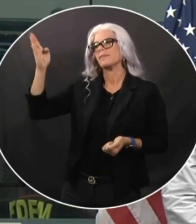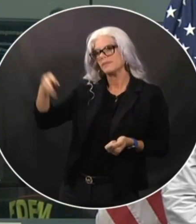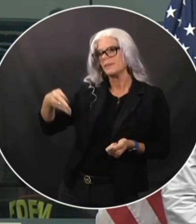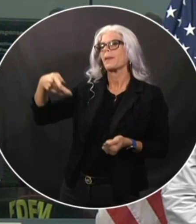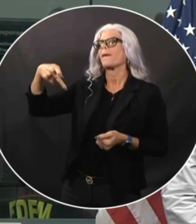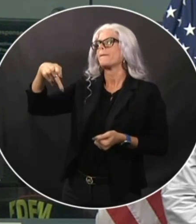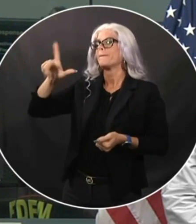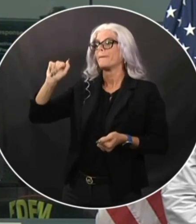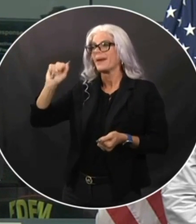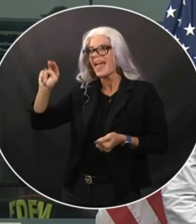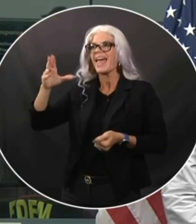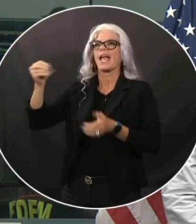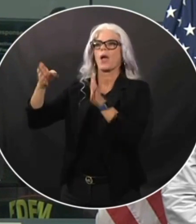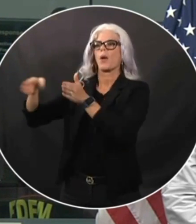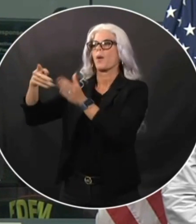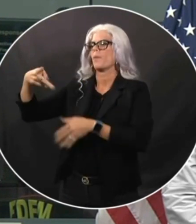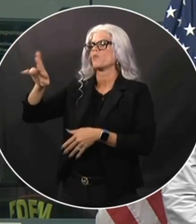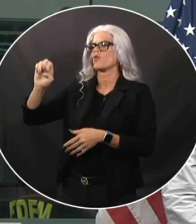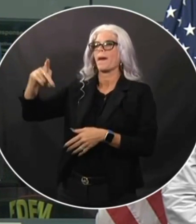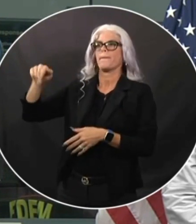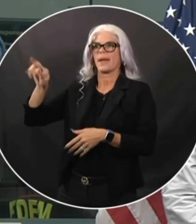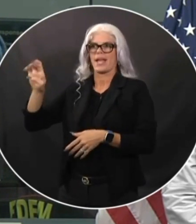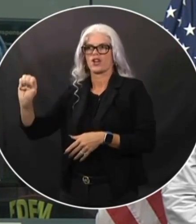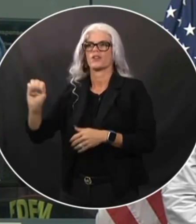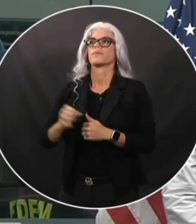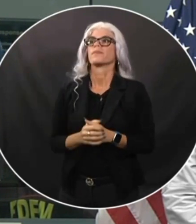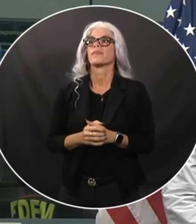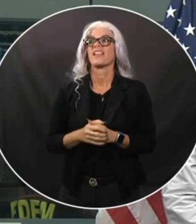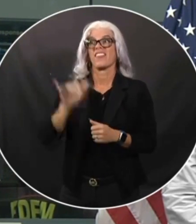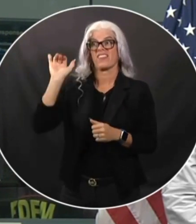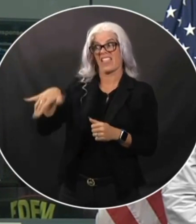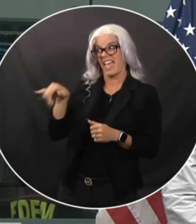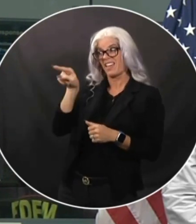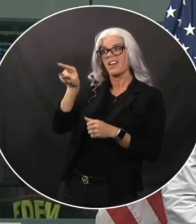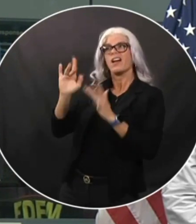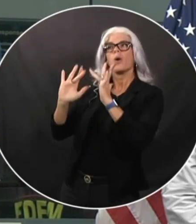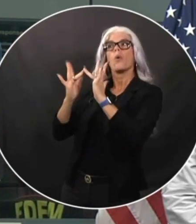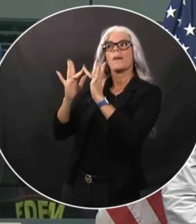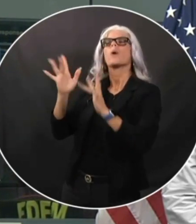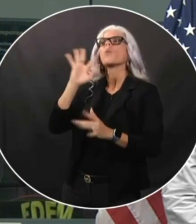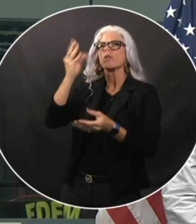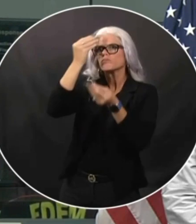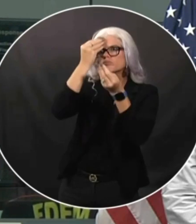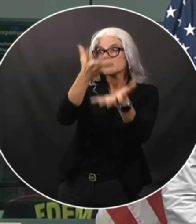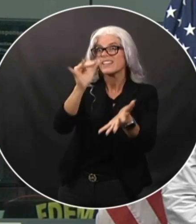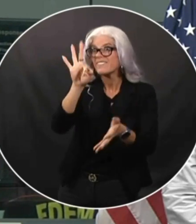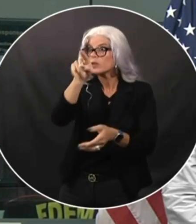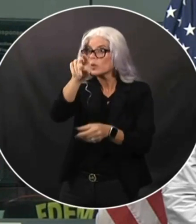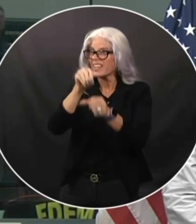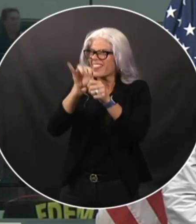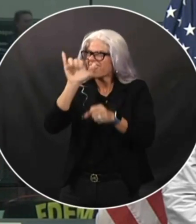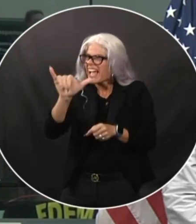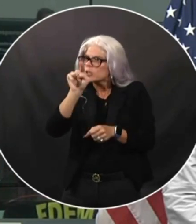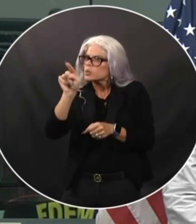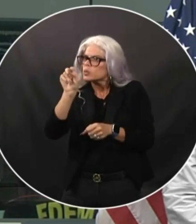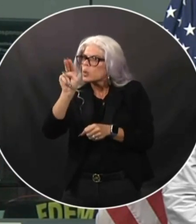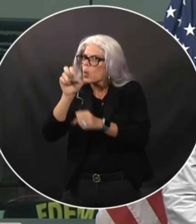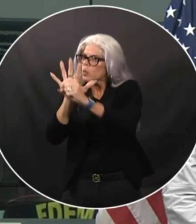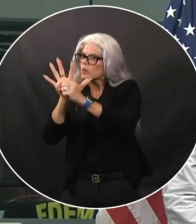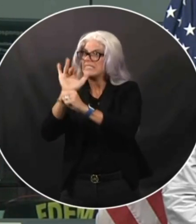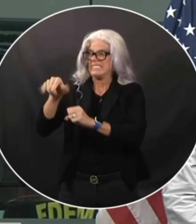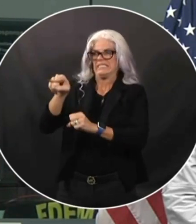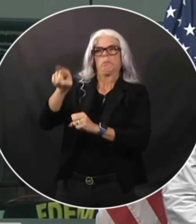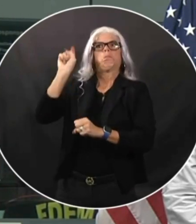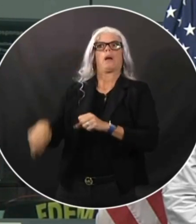prepare that will be able to allow you to look to see whether you are in an evacuation zone. And so if they do call for an